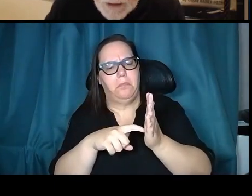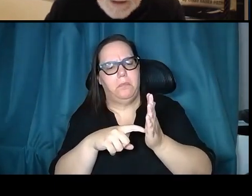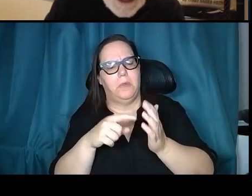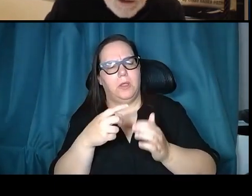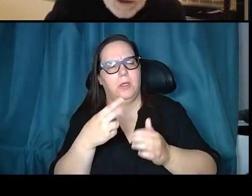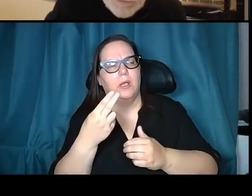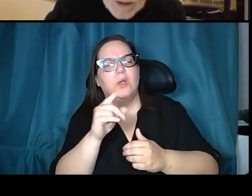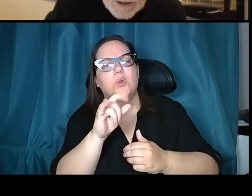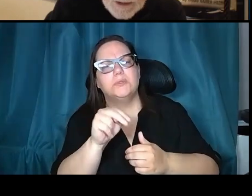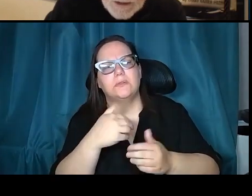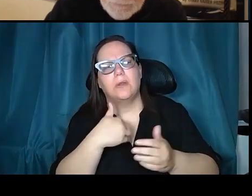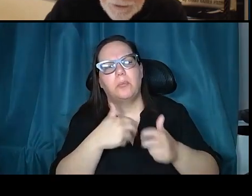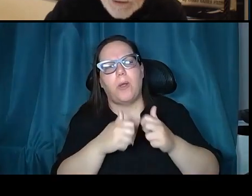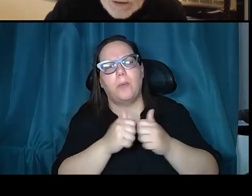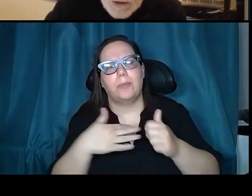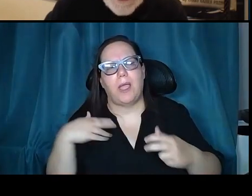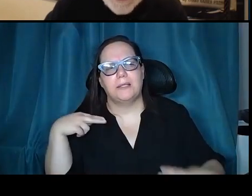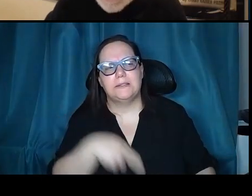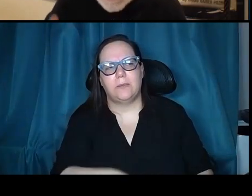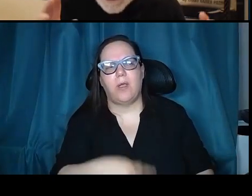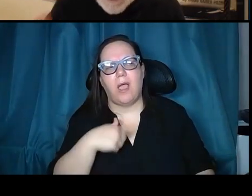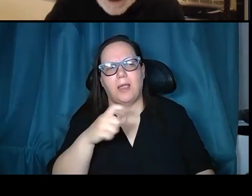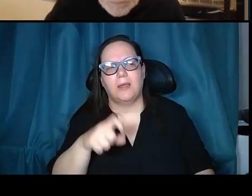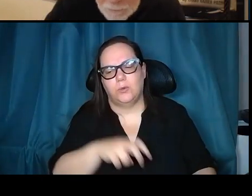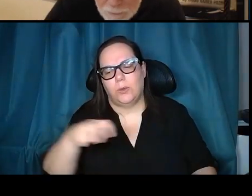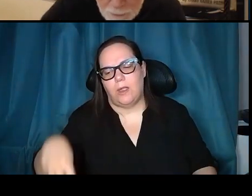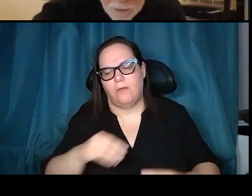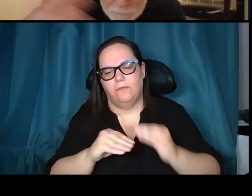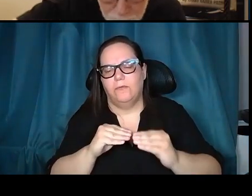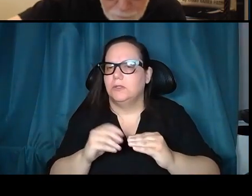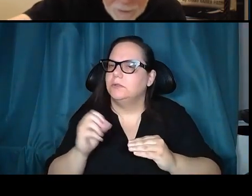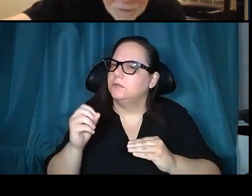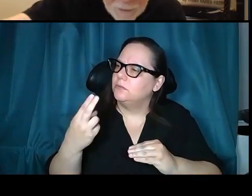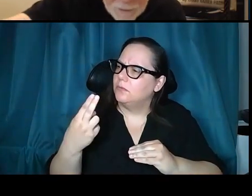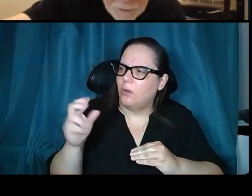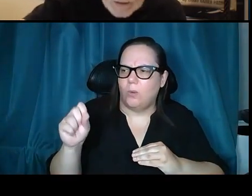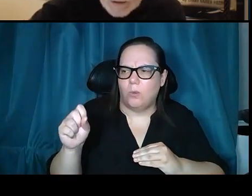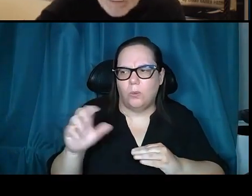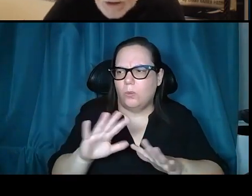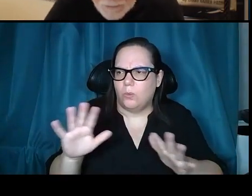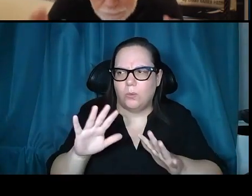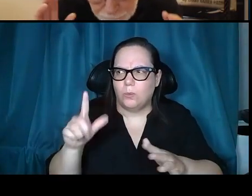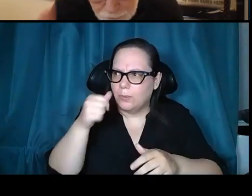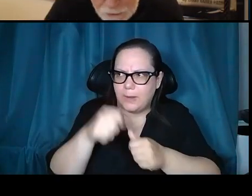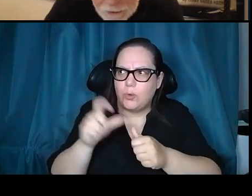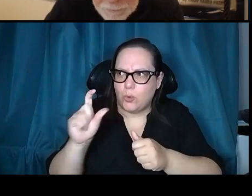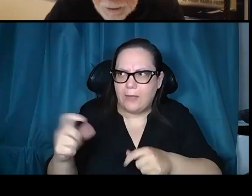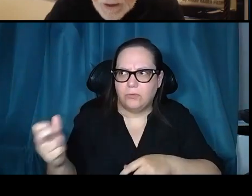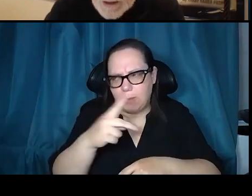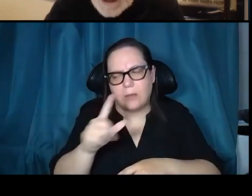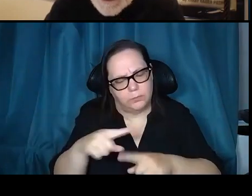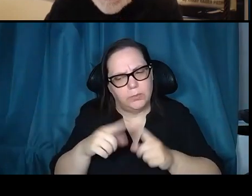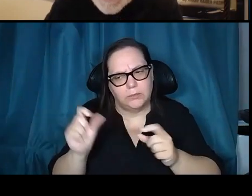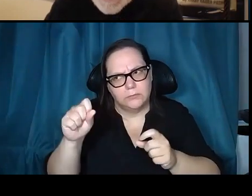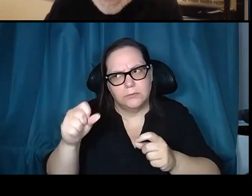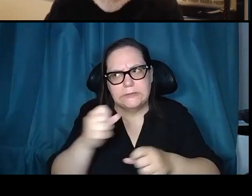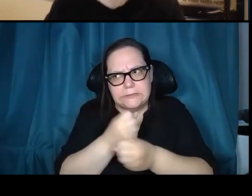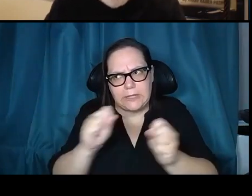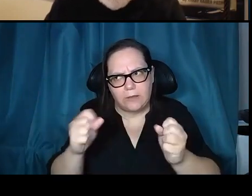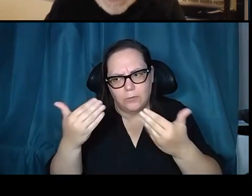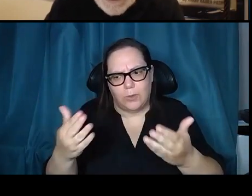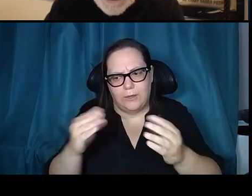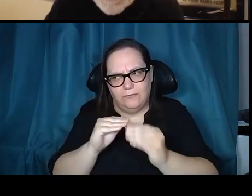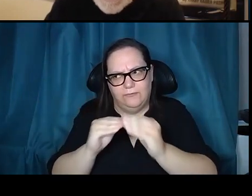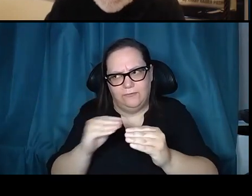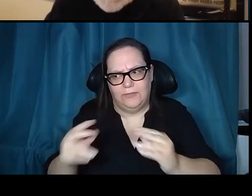seatbelt. I need to get off and fix it. Oh yeah, it can't be. Remember, you got to get back to the lunar module, but fix the seatbelt. Dave got